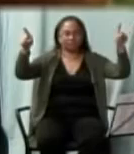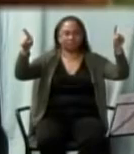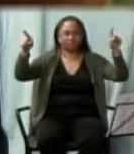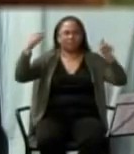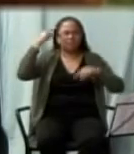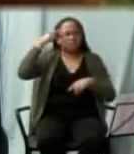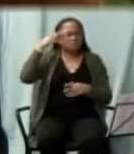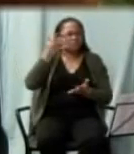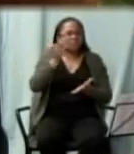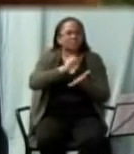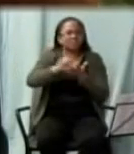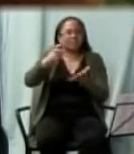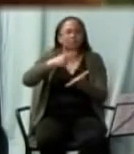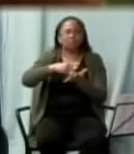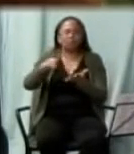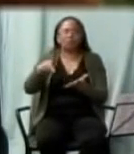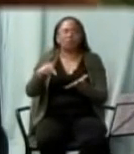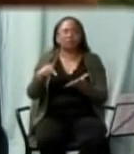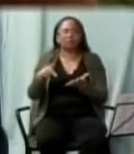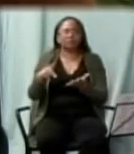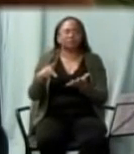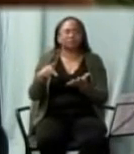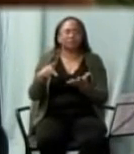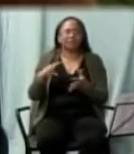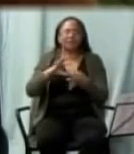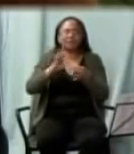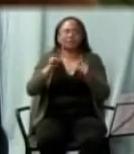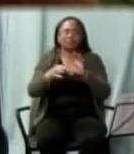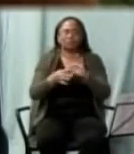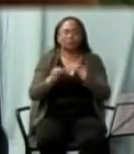Today's epistle tells us all about him.